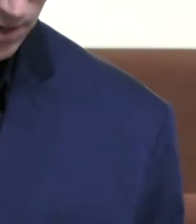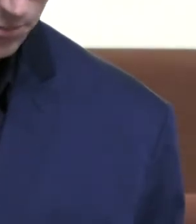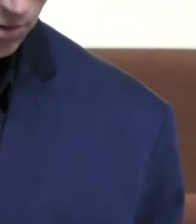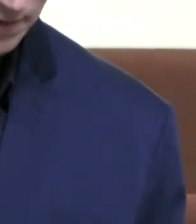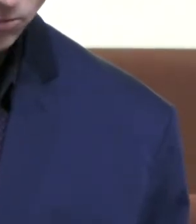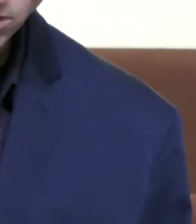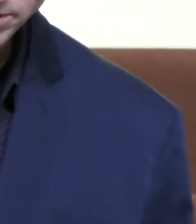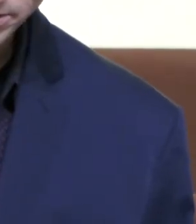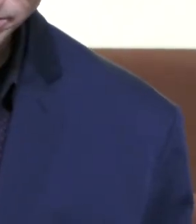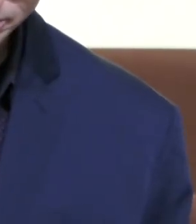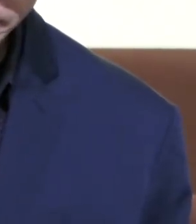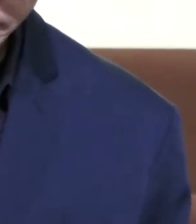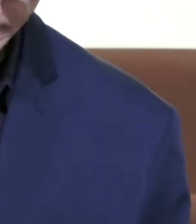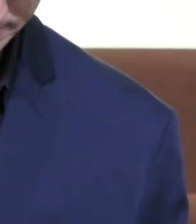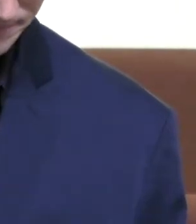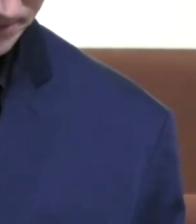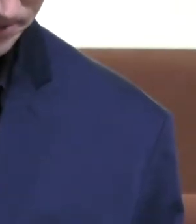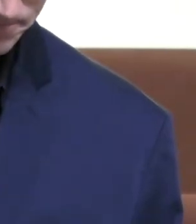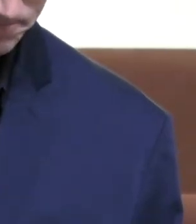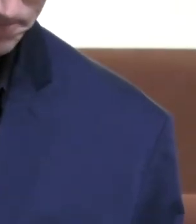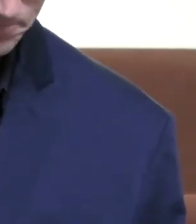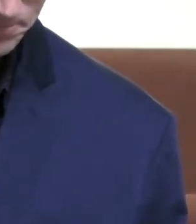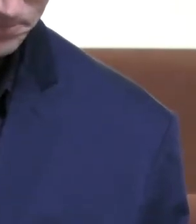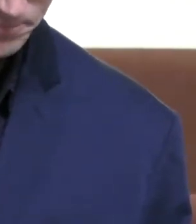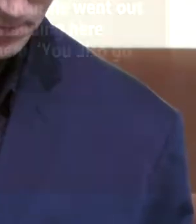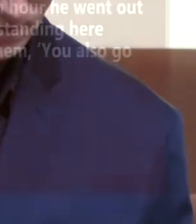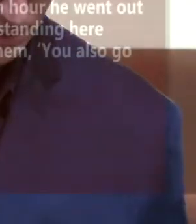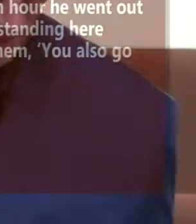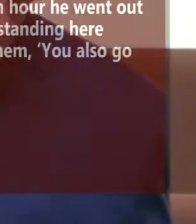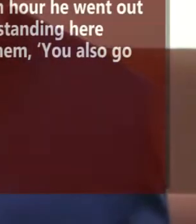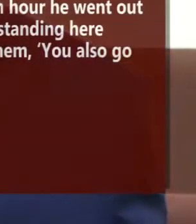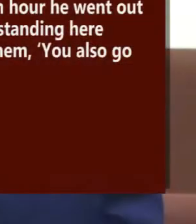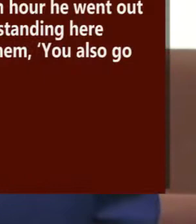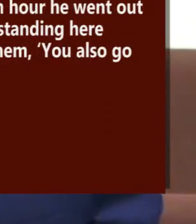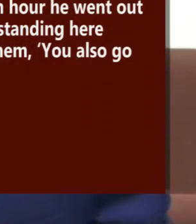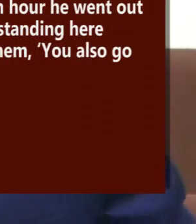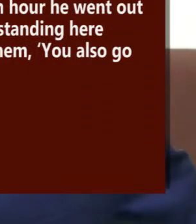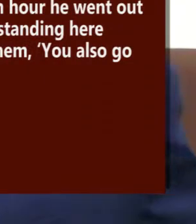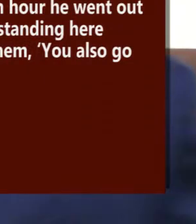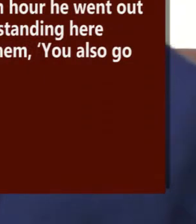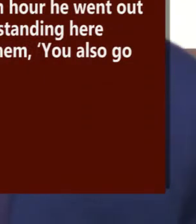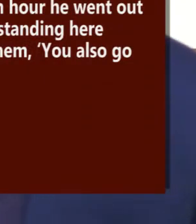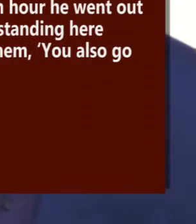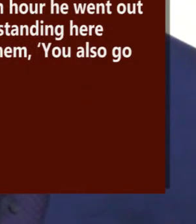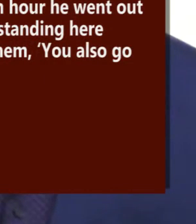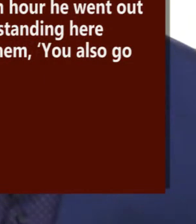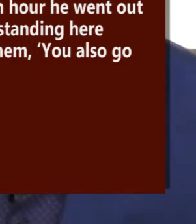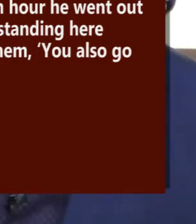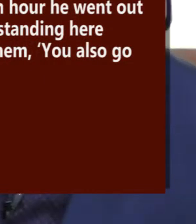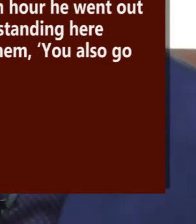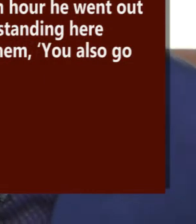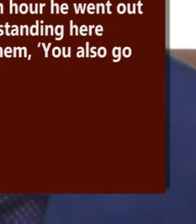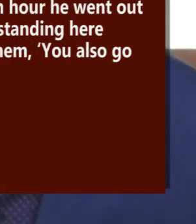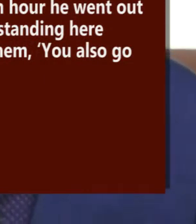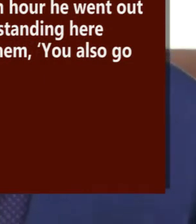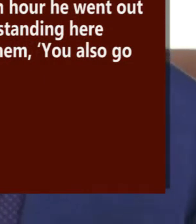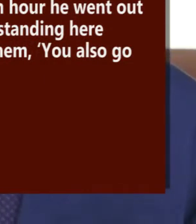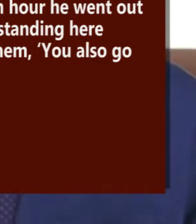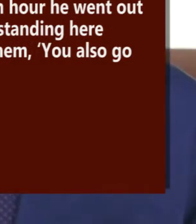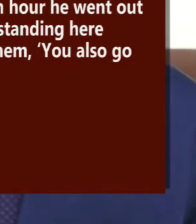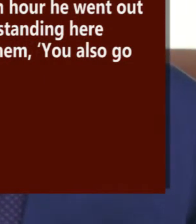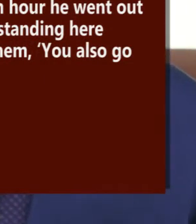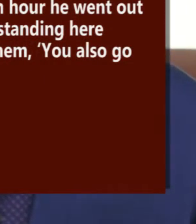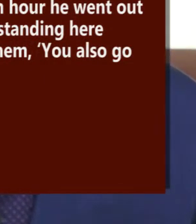The parable of the workers in the vineyard. For the kingdom of heaven is like a landowner